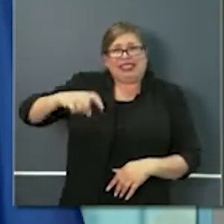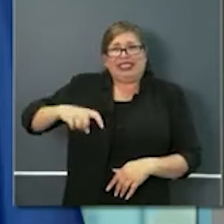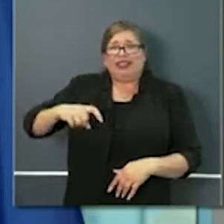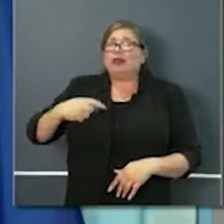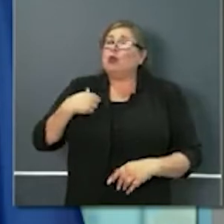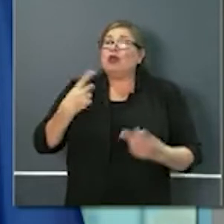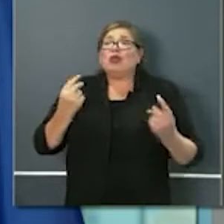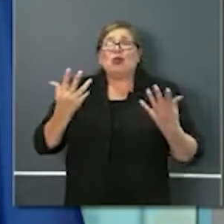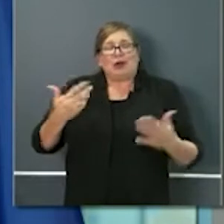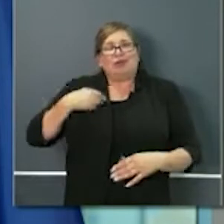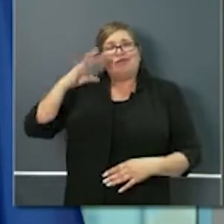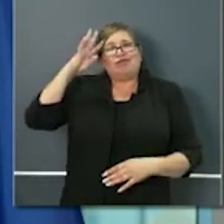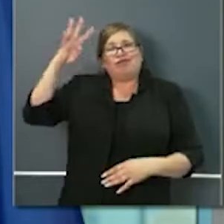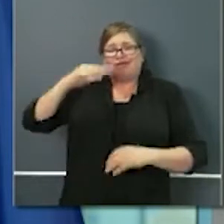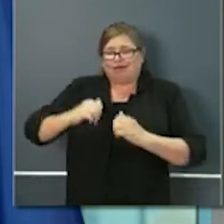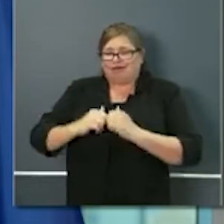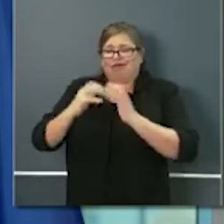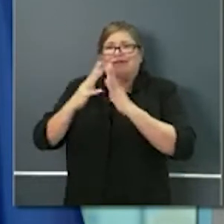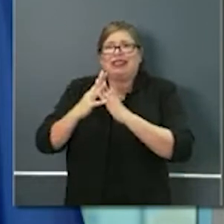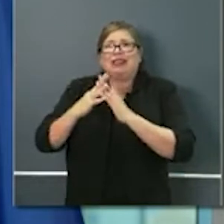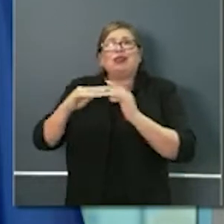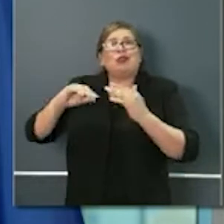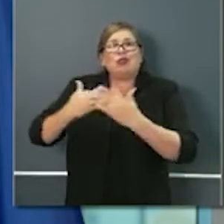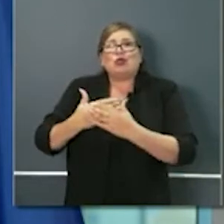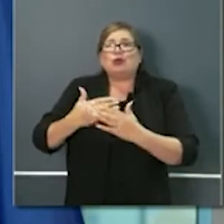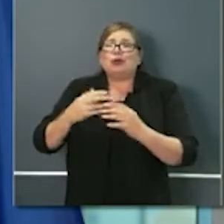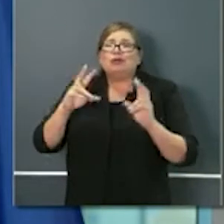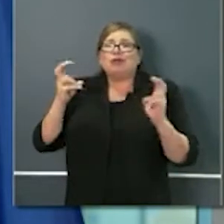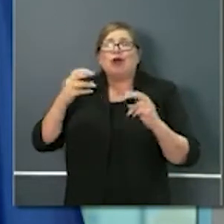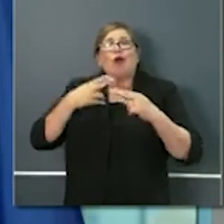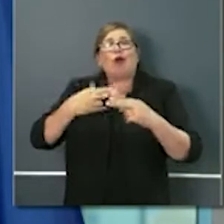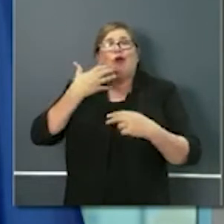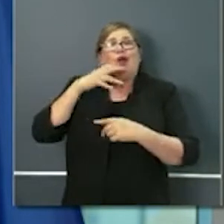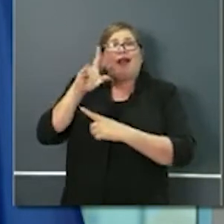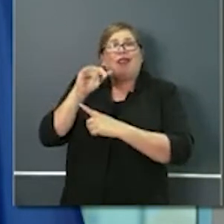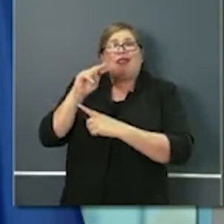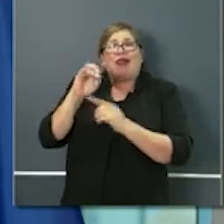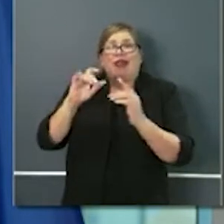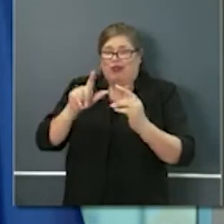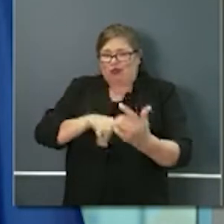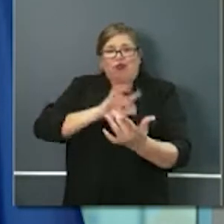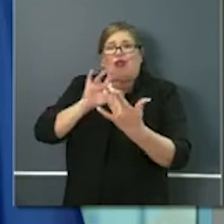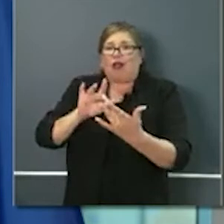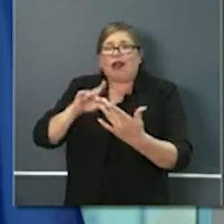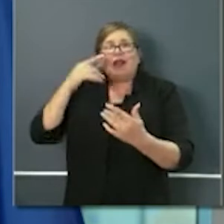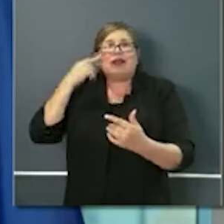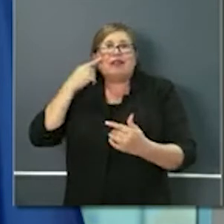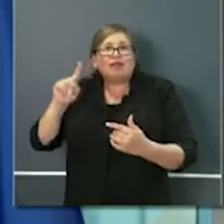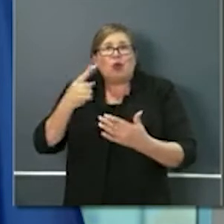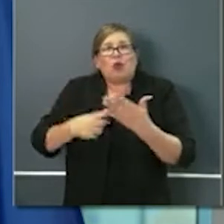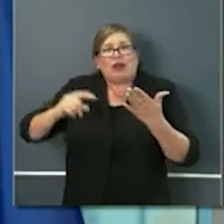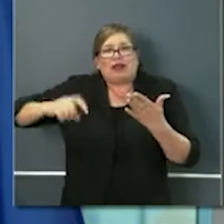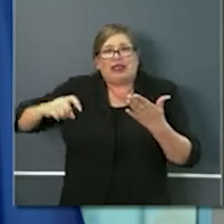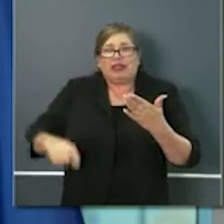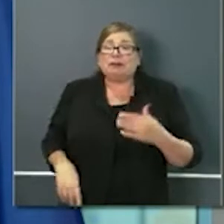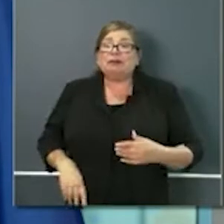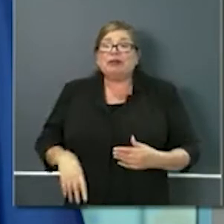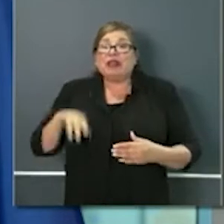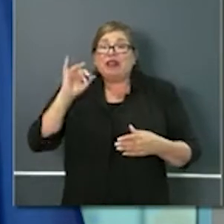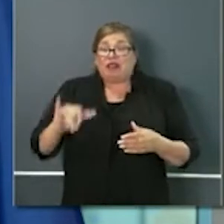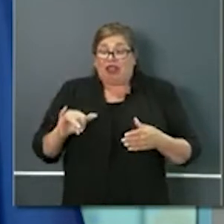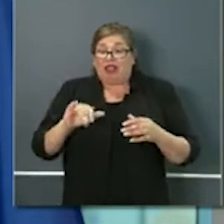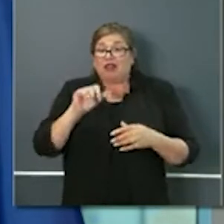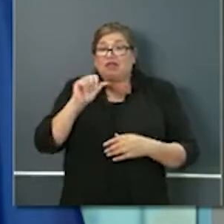them to more substantively deliver on the needs of the individual they're contacting and that site has a